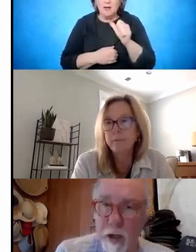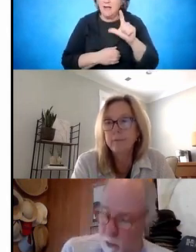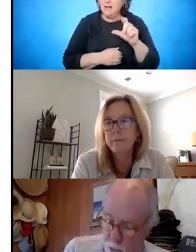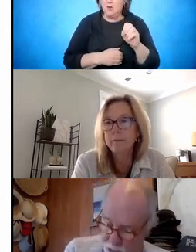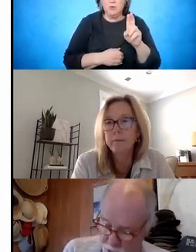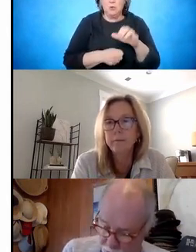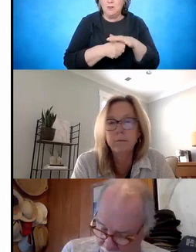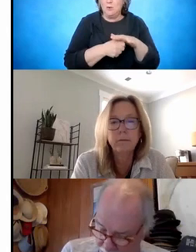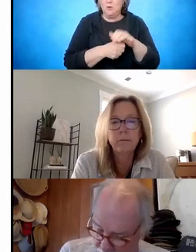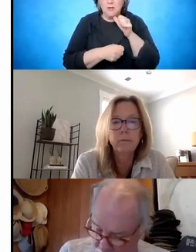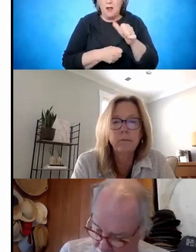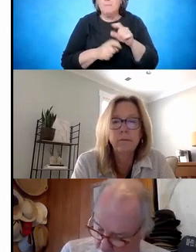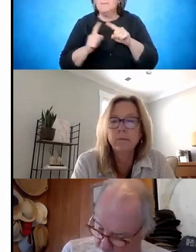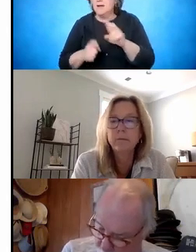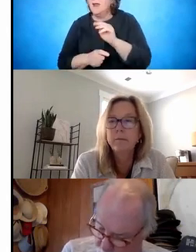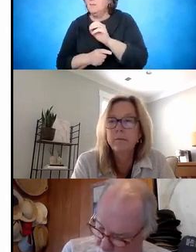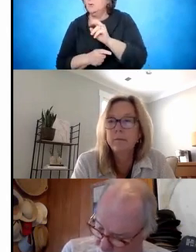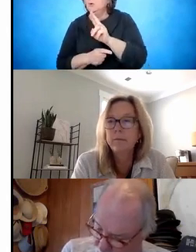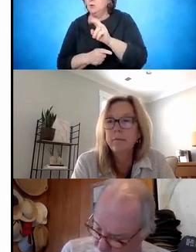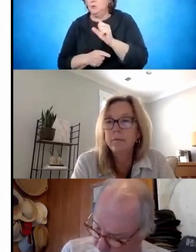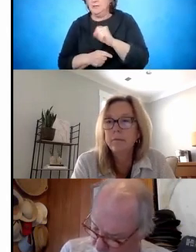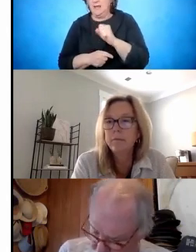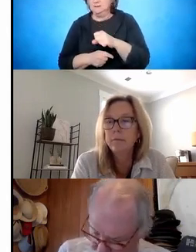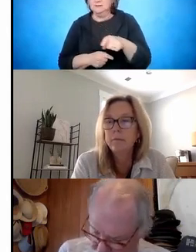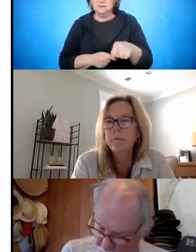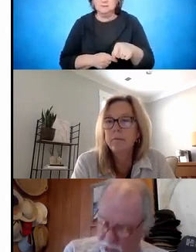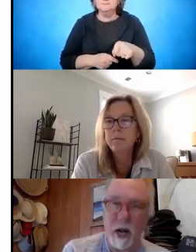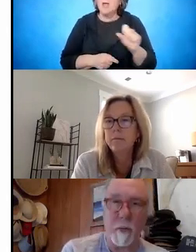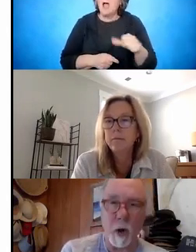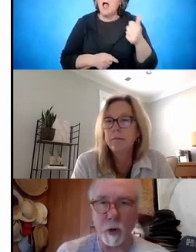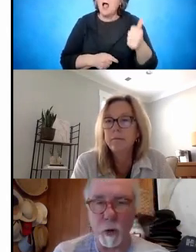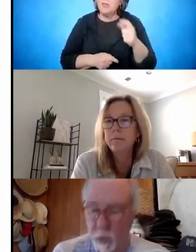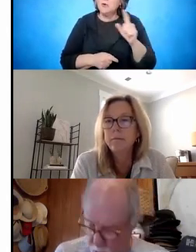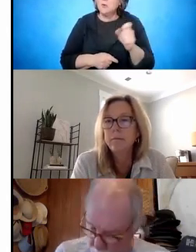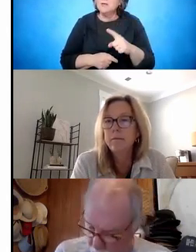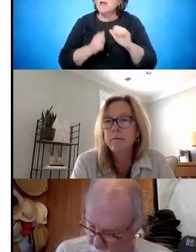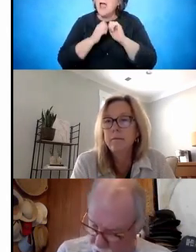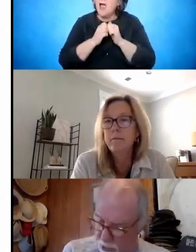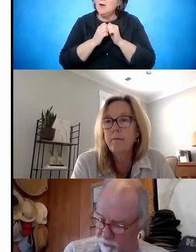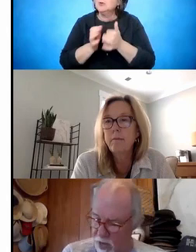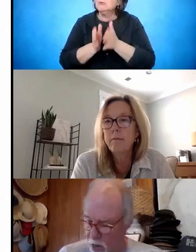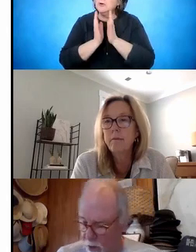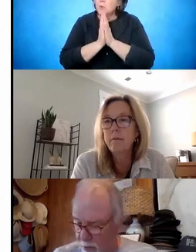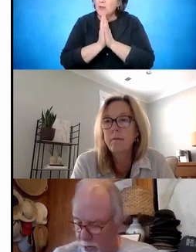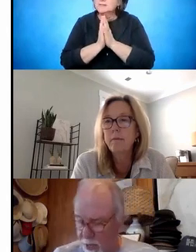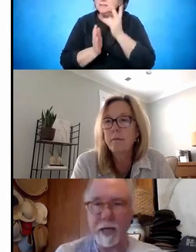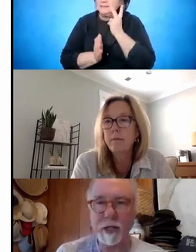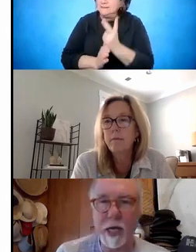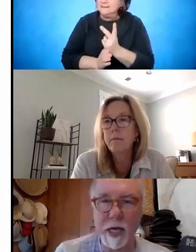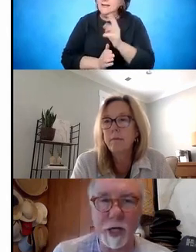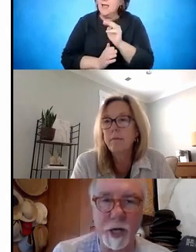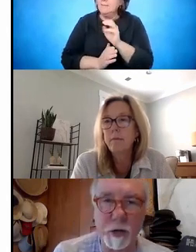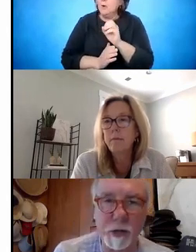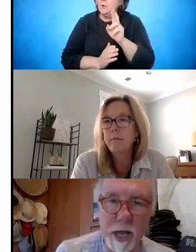there was a follow-up question to that is, how would you suggest requesting to see an MOU between VR and